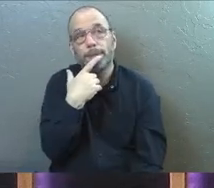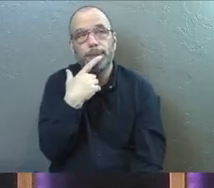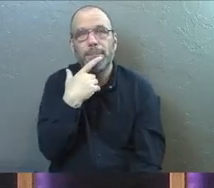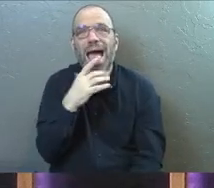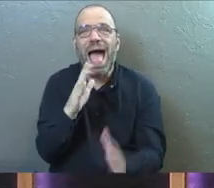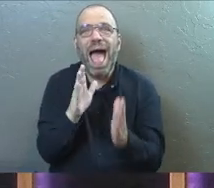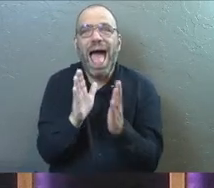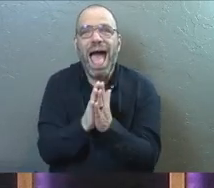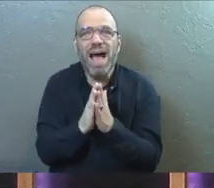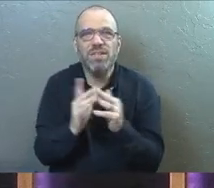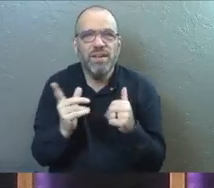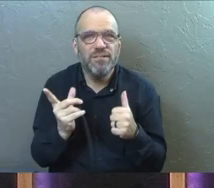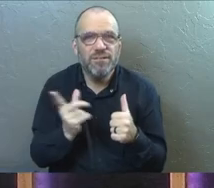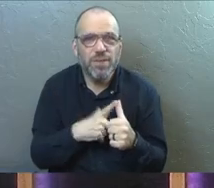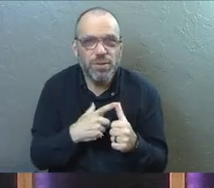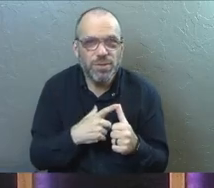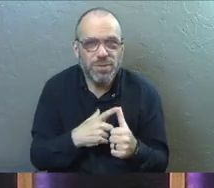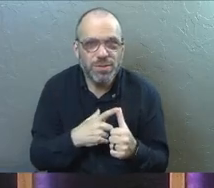Ask them first.